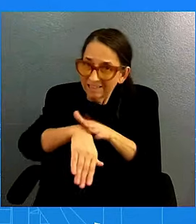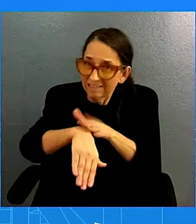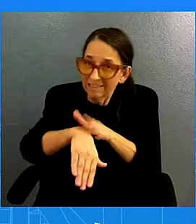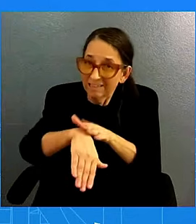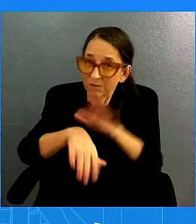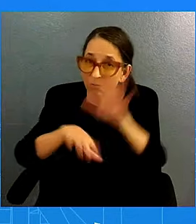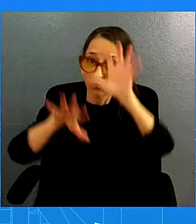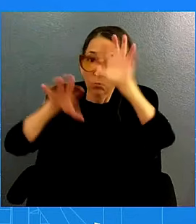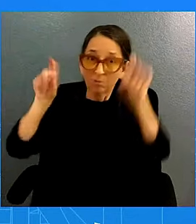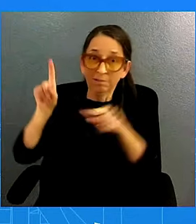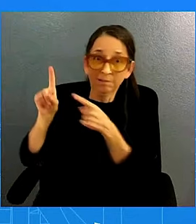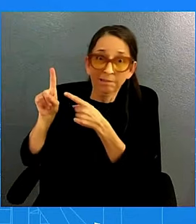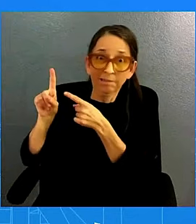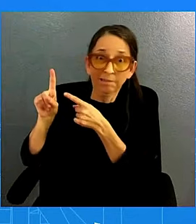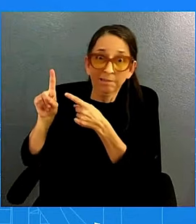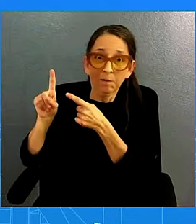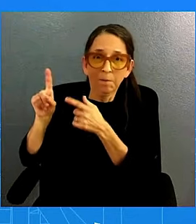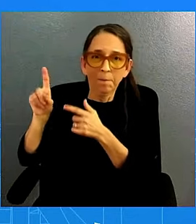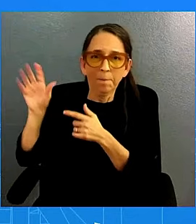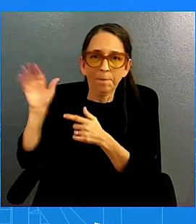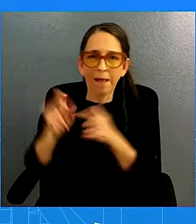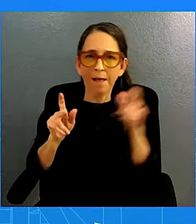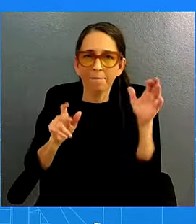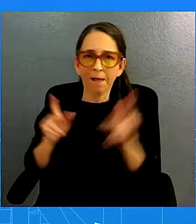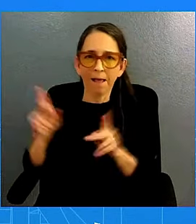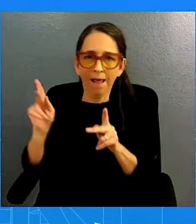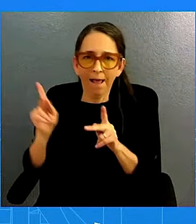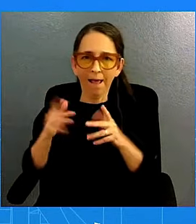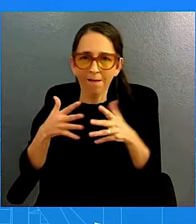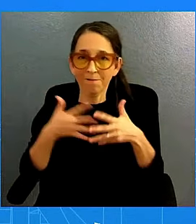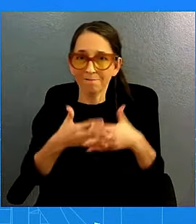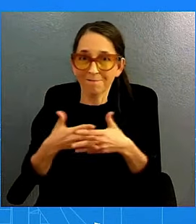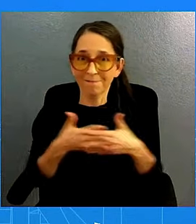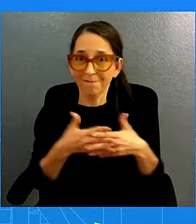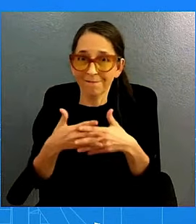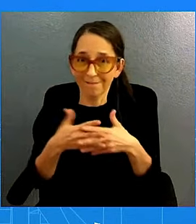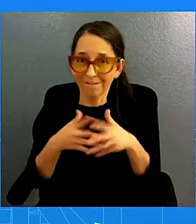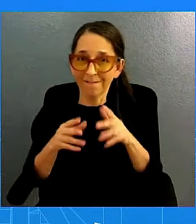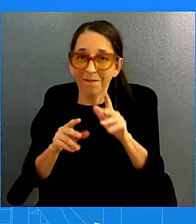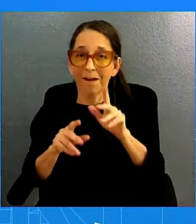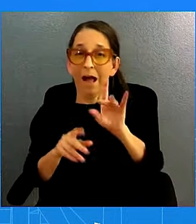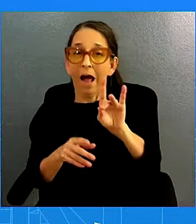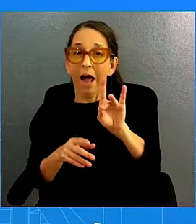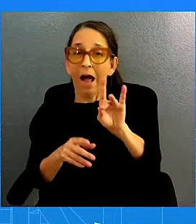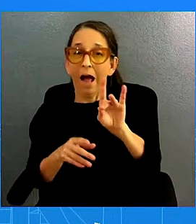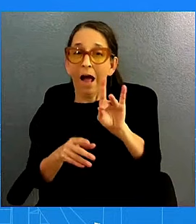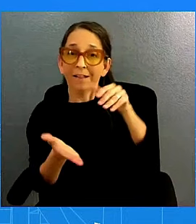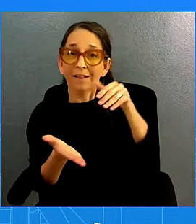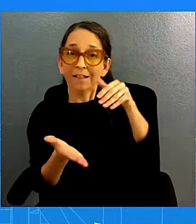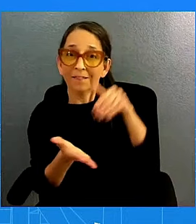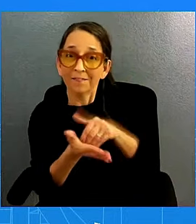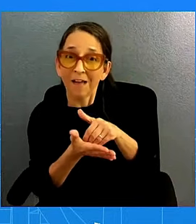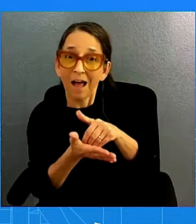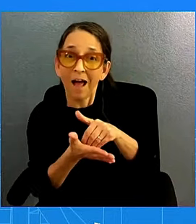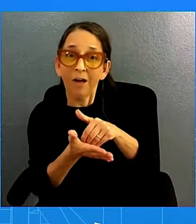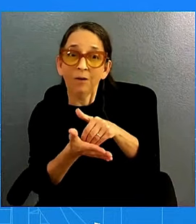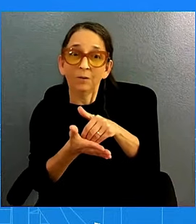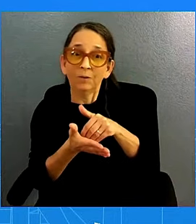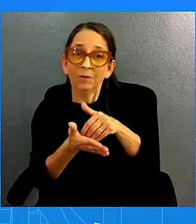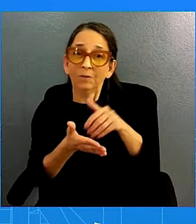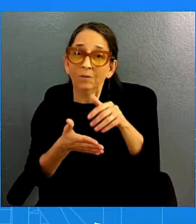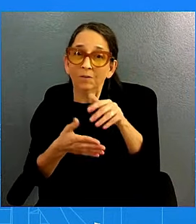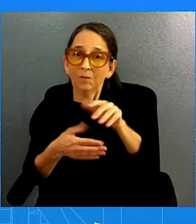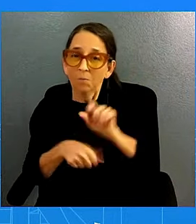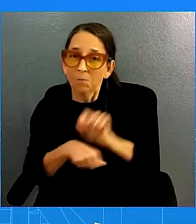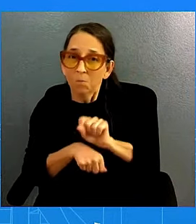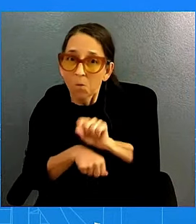creating close to 800,000 manufacturing jobs, and by creating the first made-in-America office. And so these are